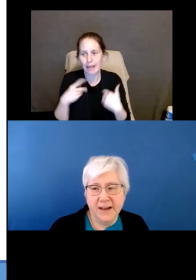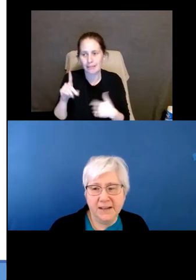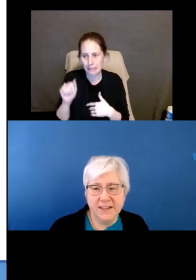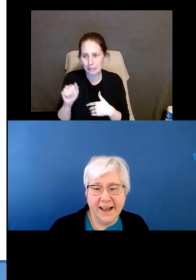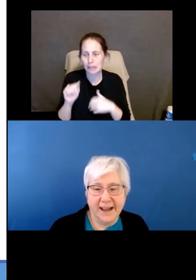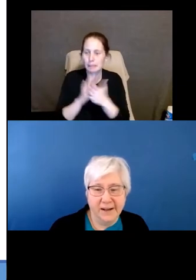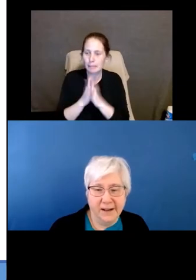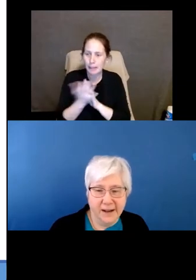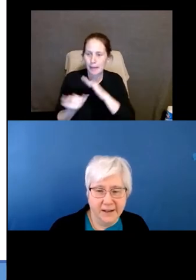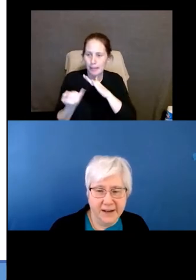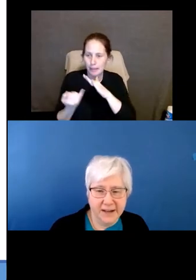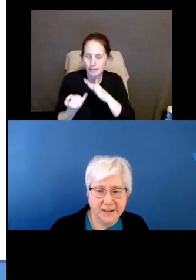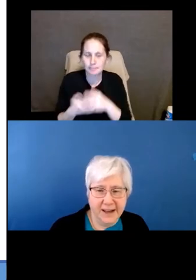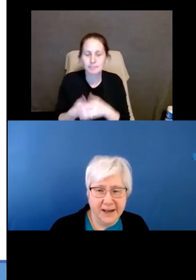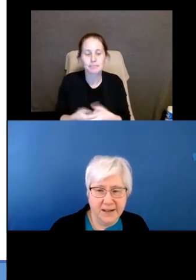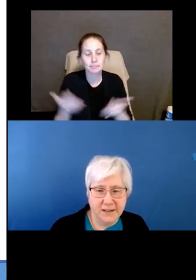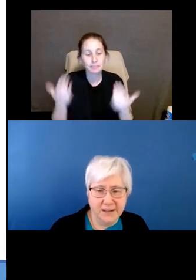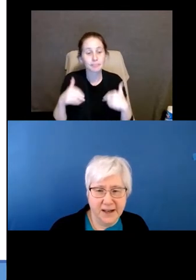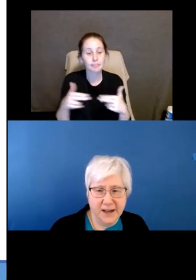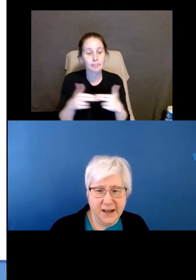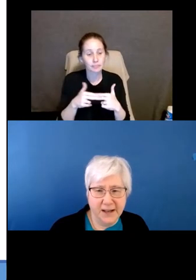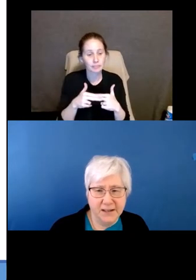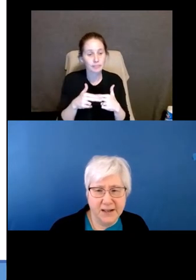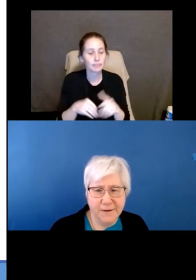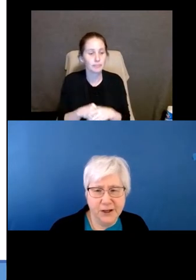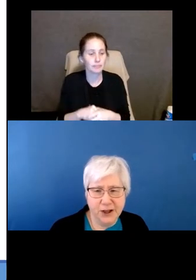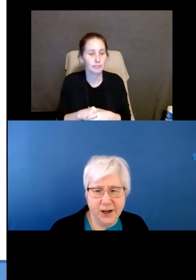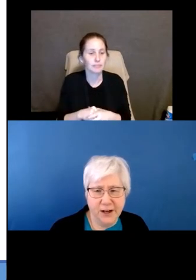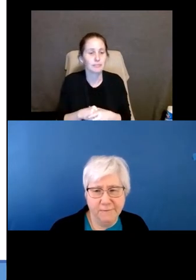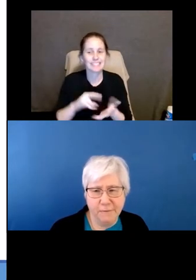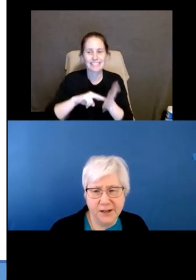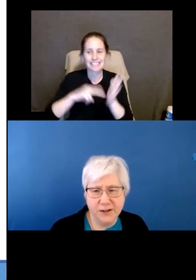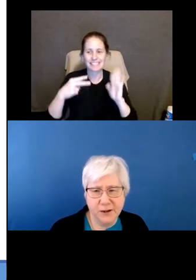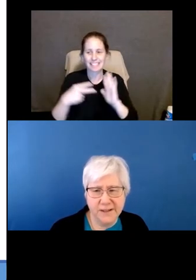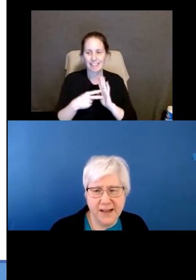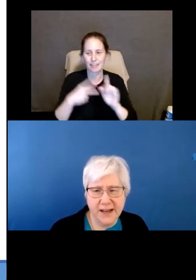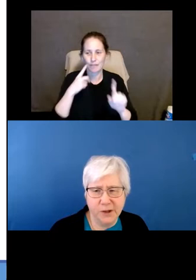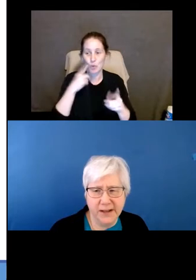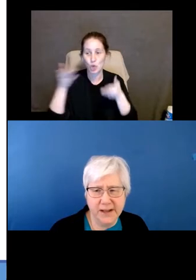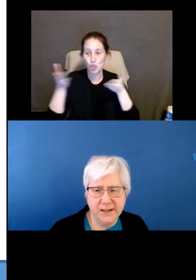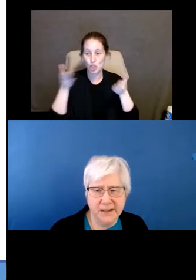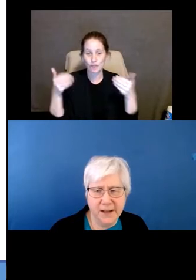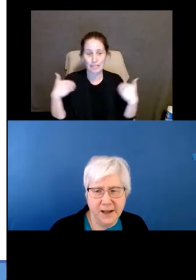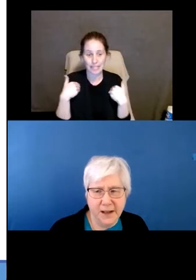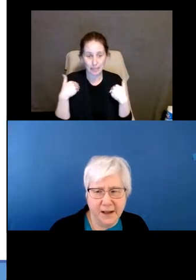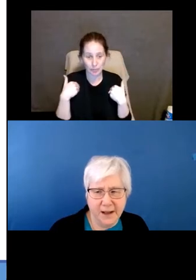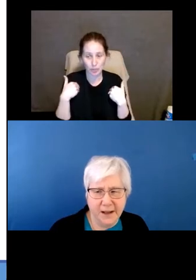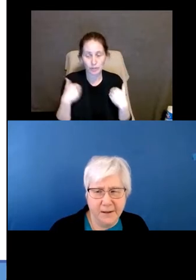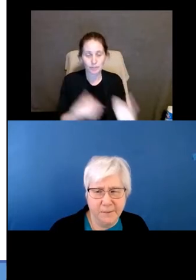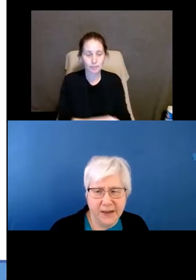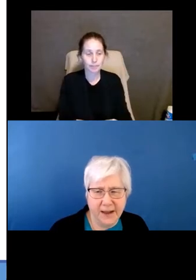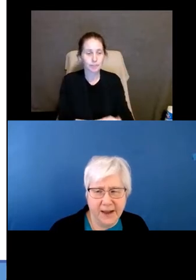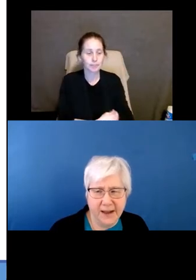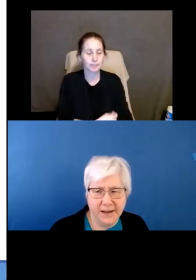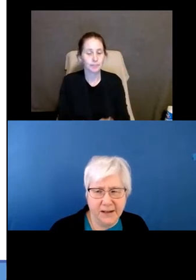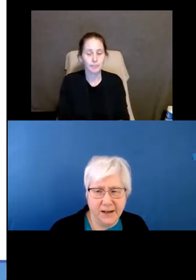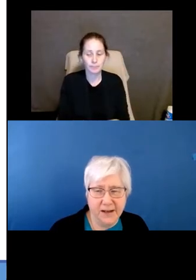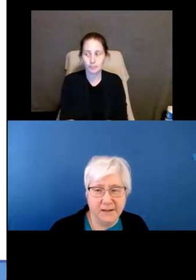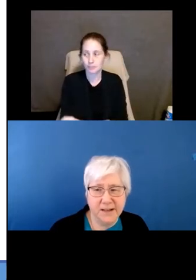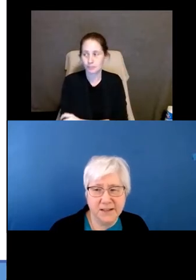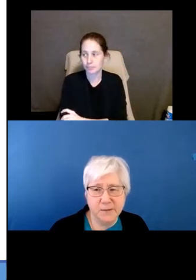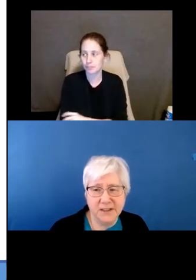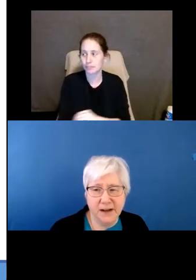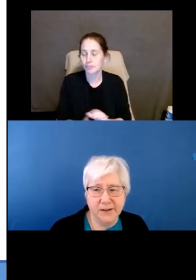Next slide. The next slide is the definition of what a service animal is. And